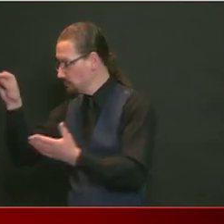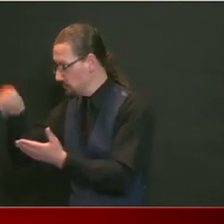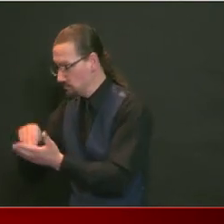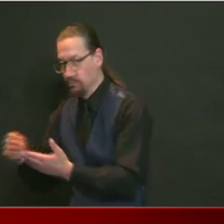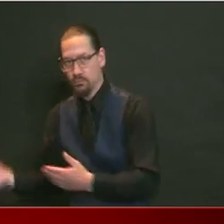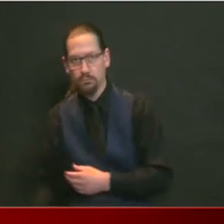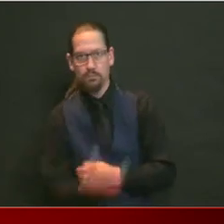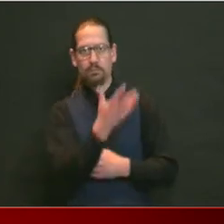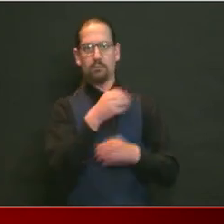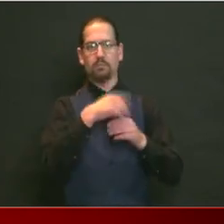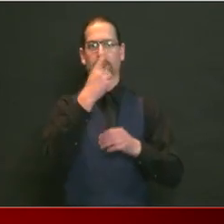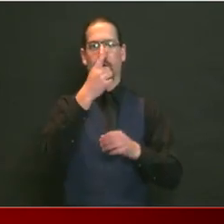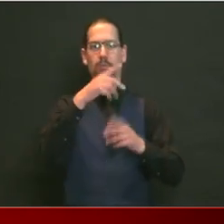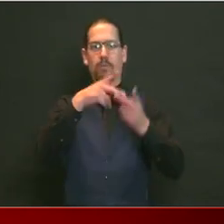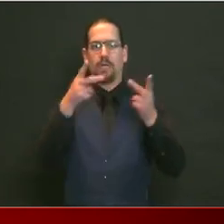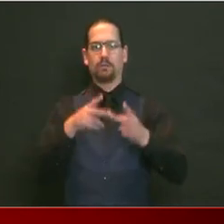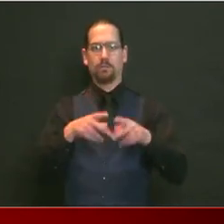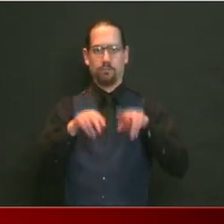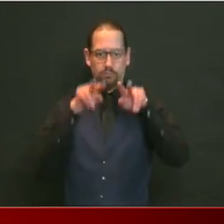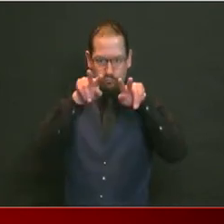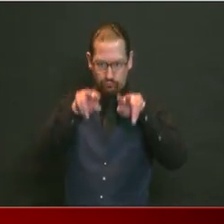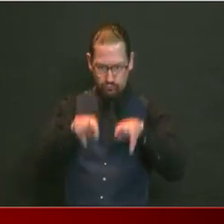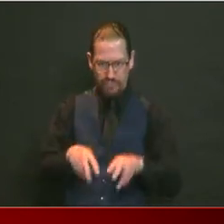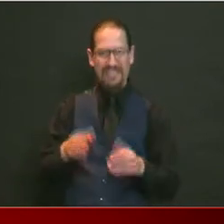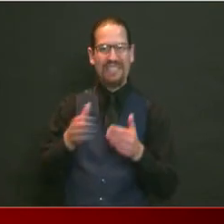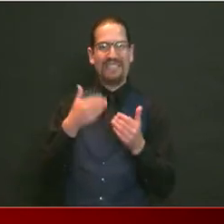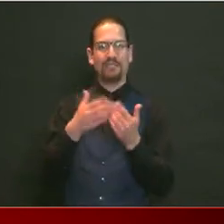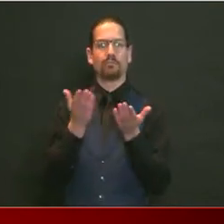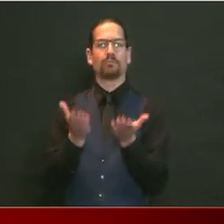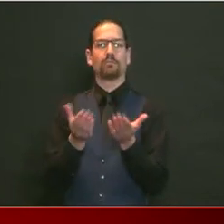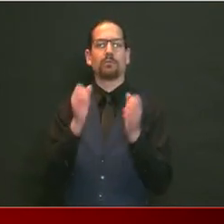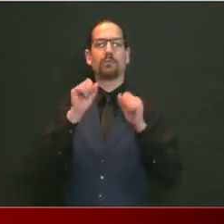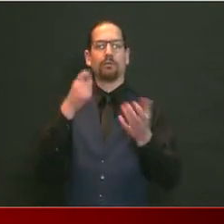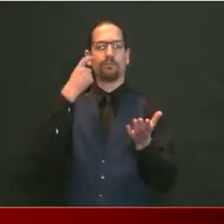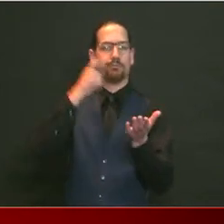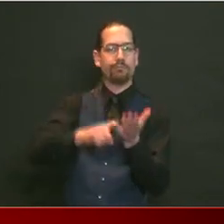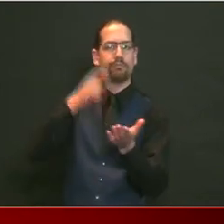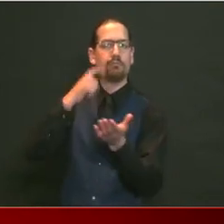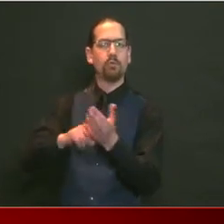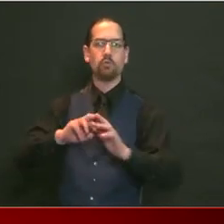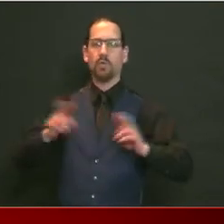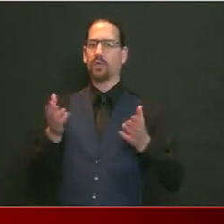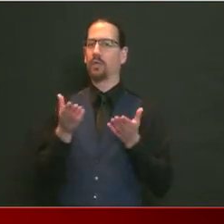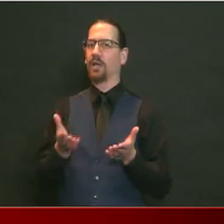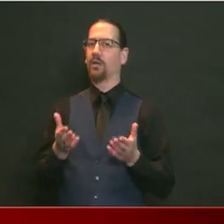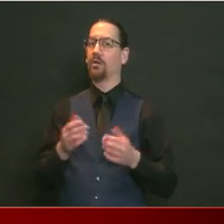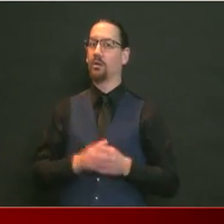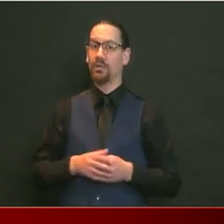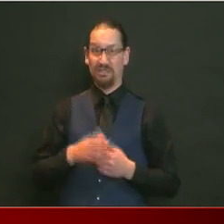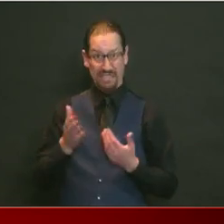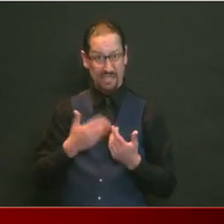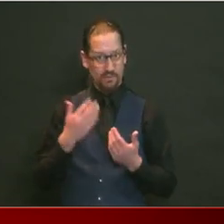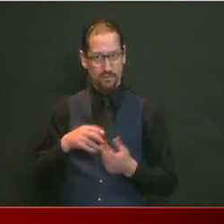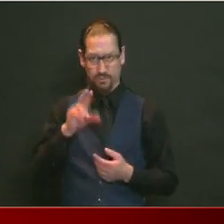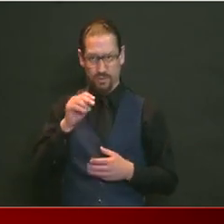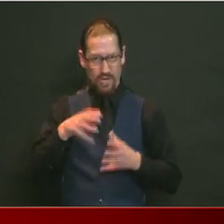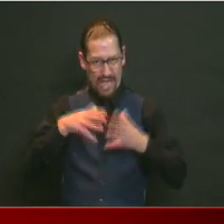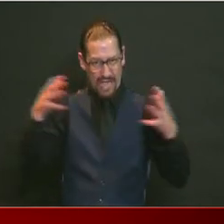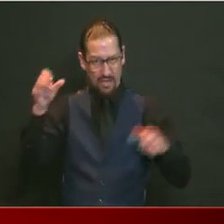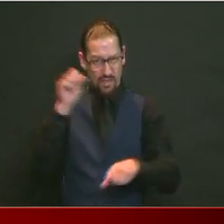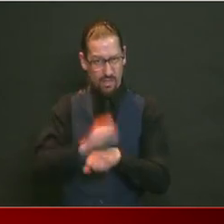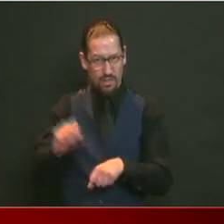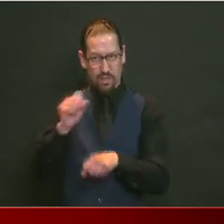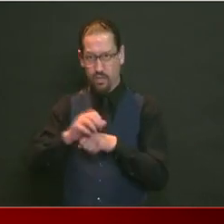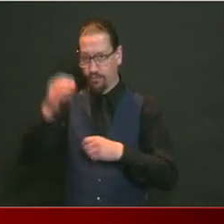in our response. A tremendous amount of work has gone into pulling that together. We were able to get race and